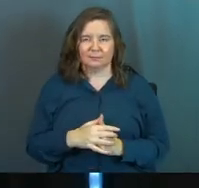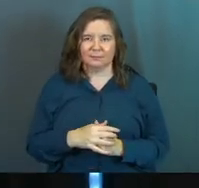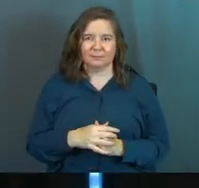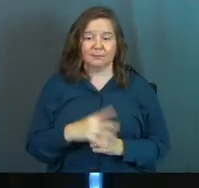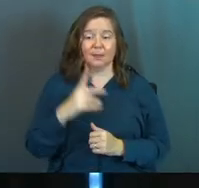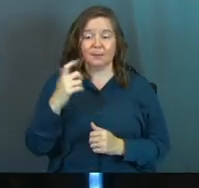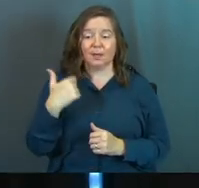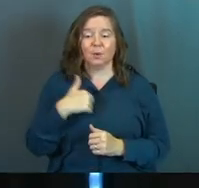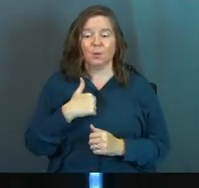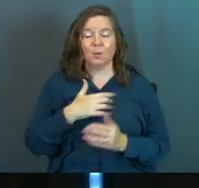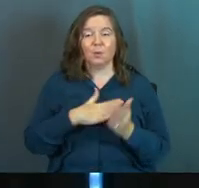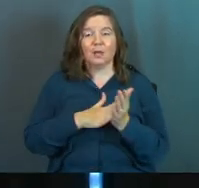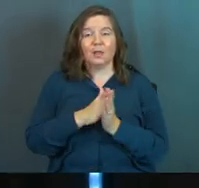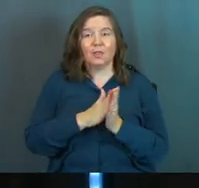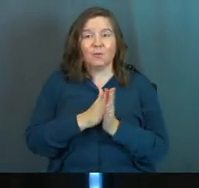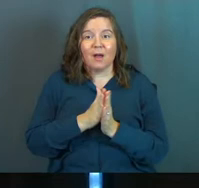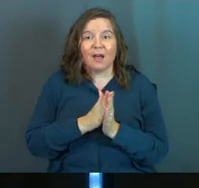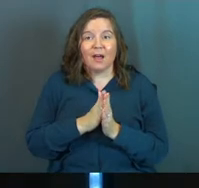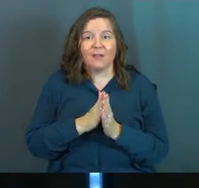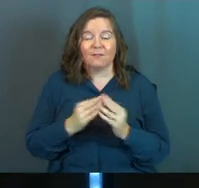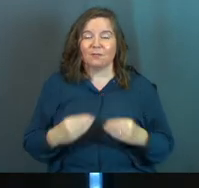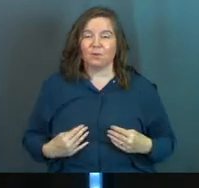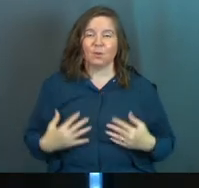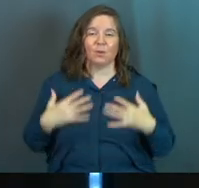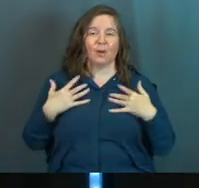Why? Because we thrive when we work.